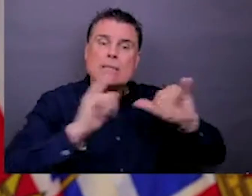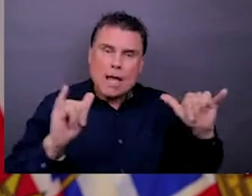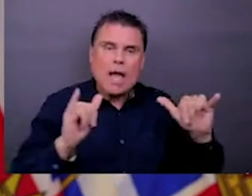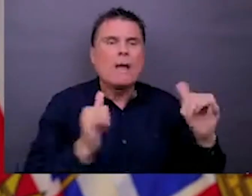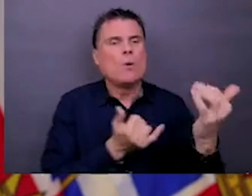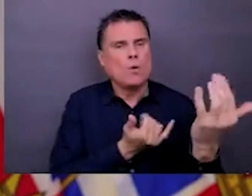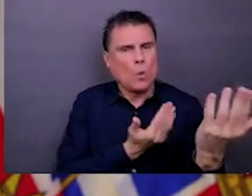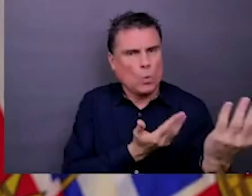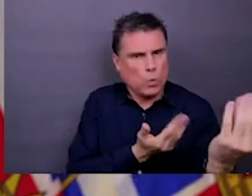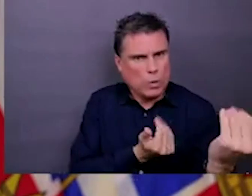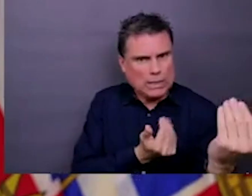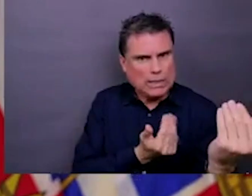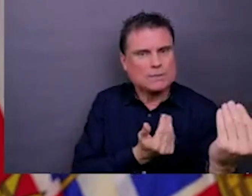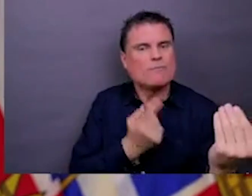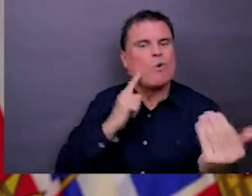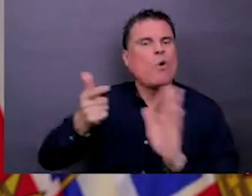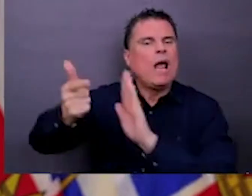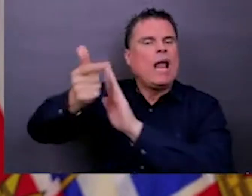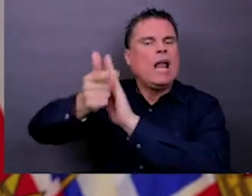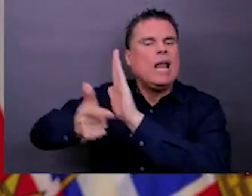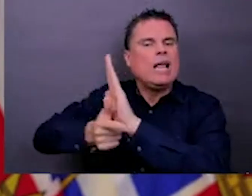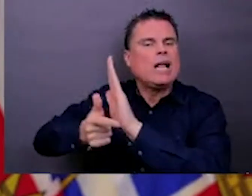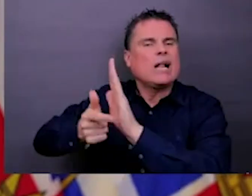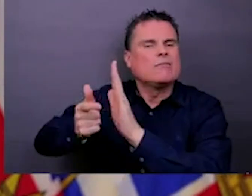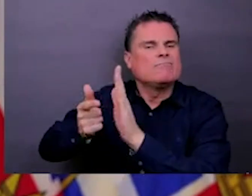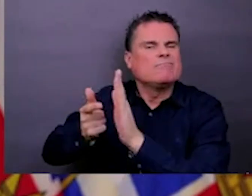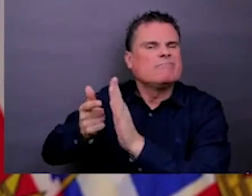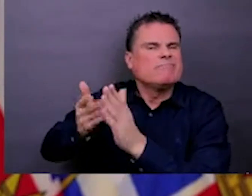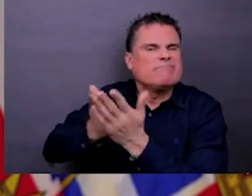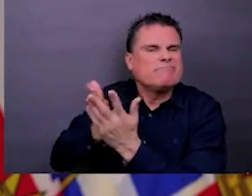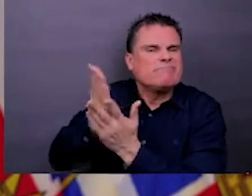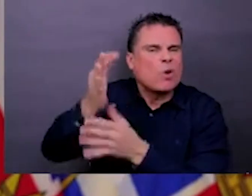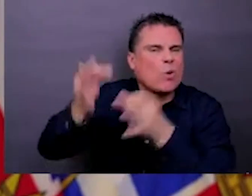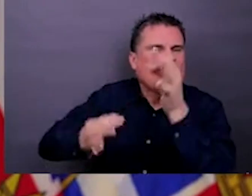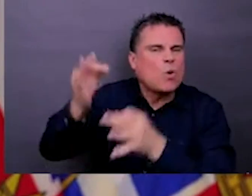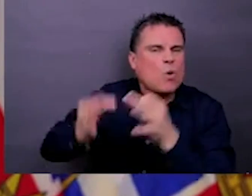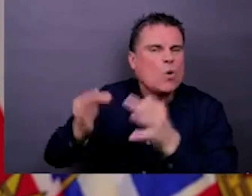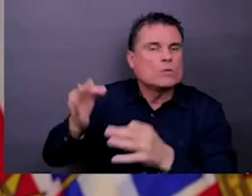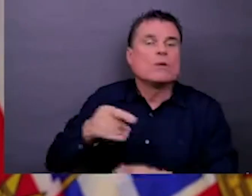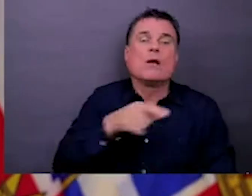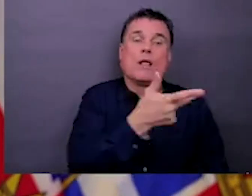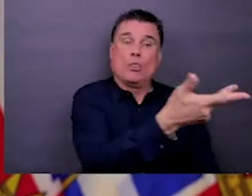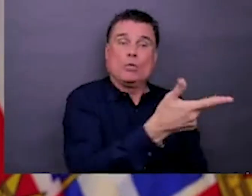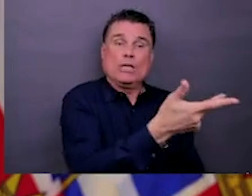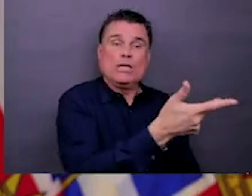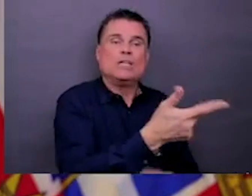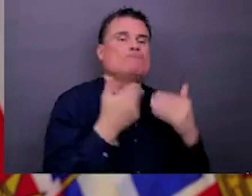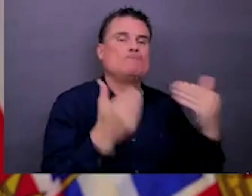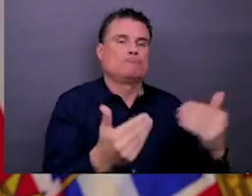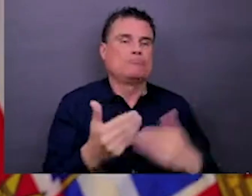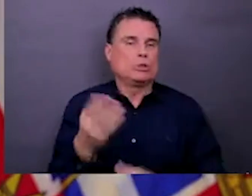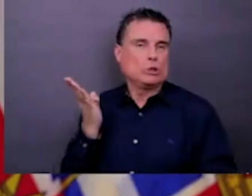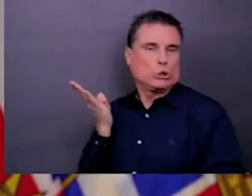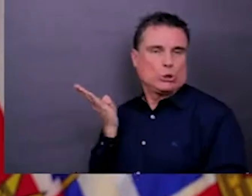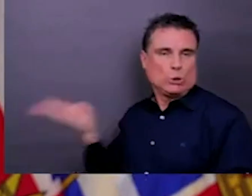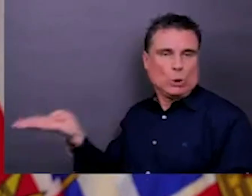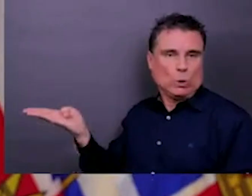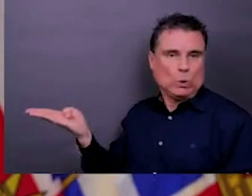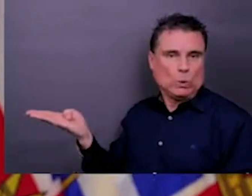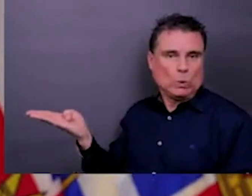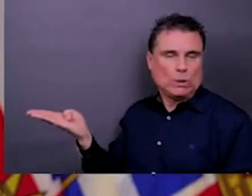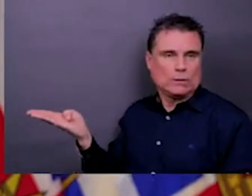under the public health act, to add additional measures to the orders,